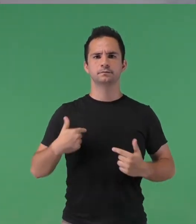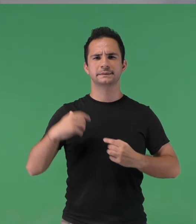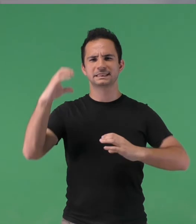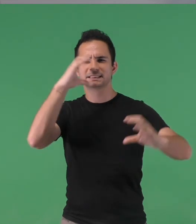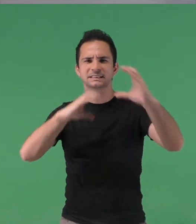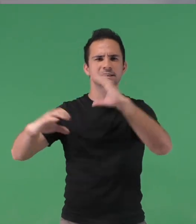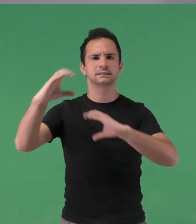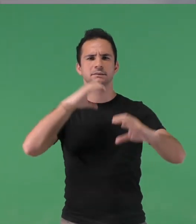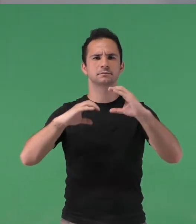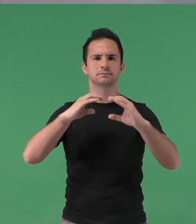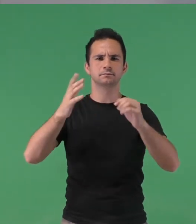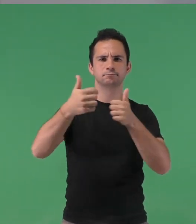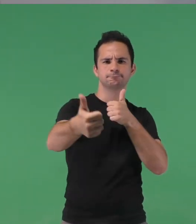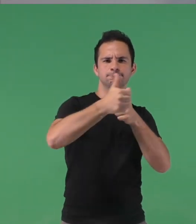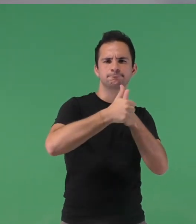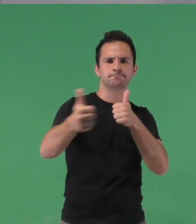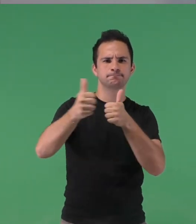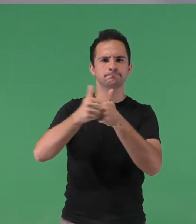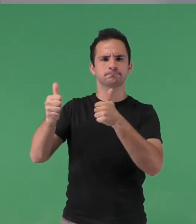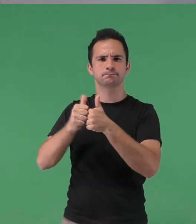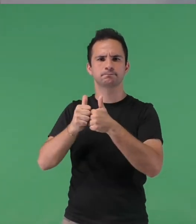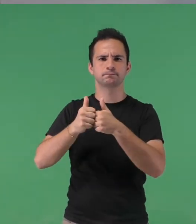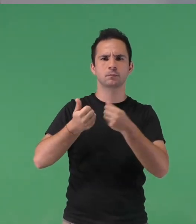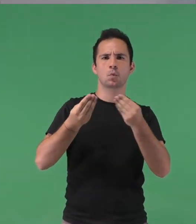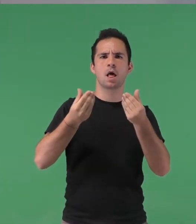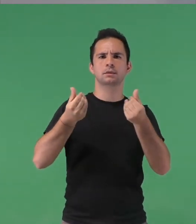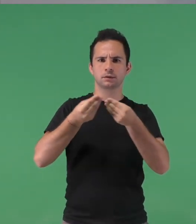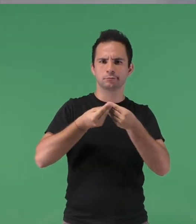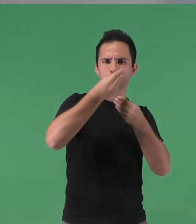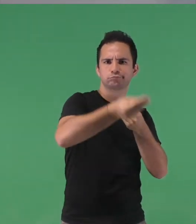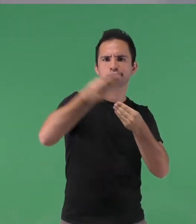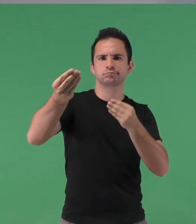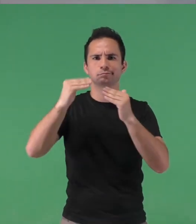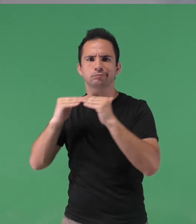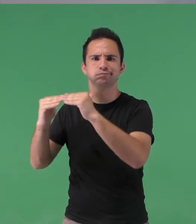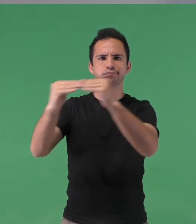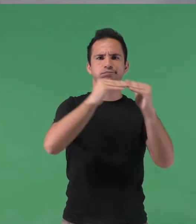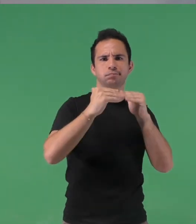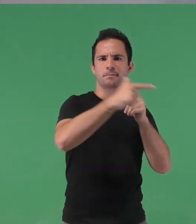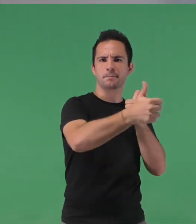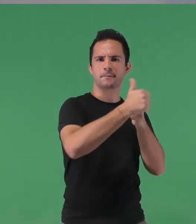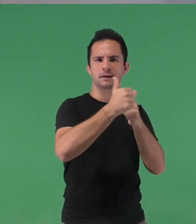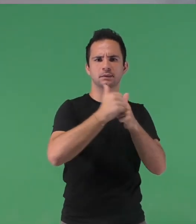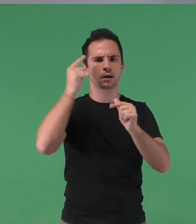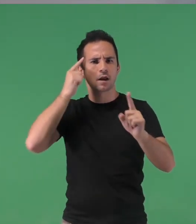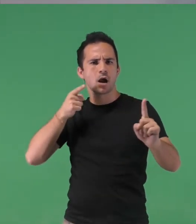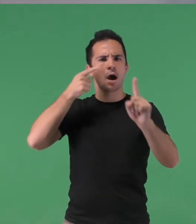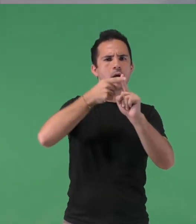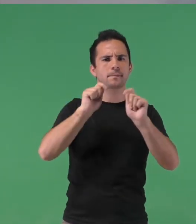we try to see how to provide added value to our partners and not have this one-sided partnership